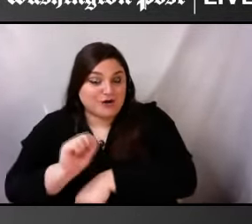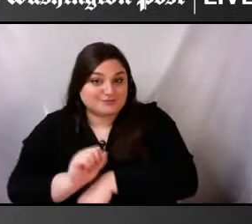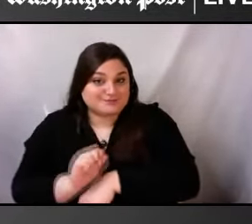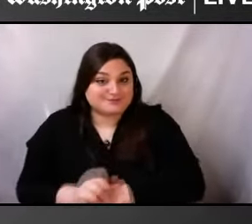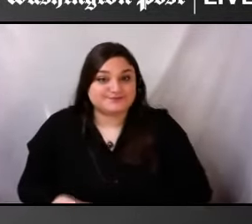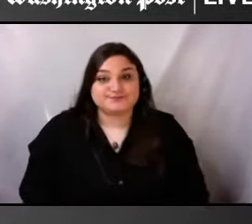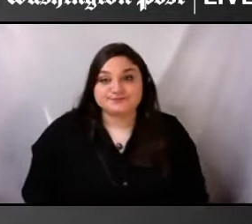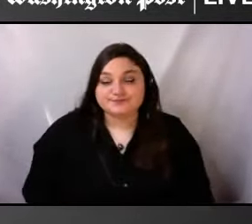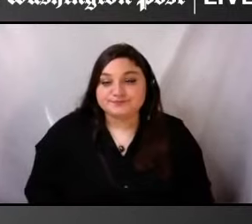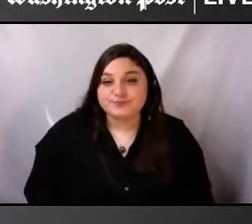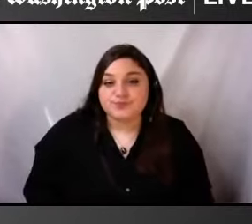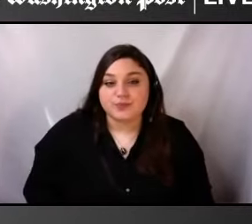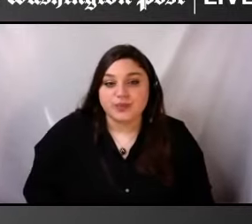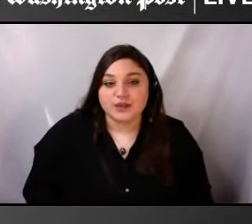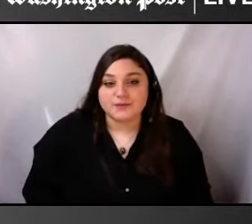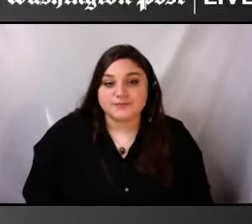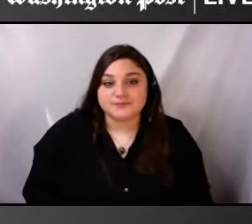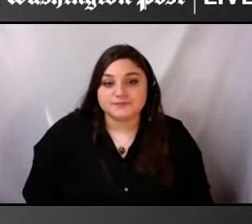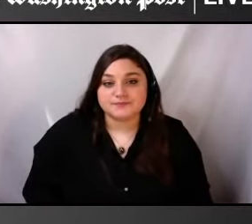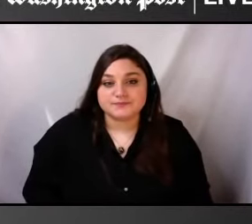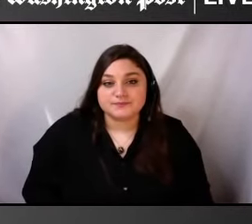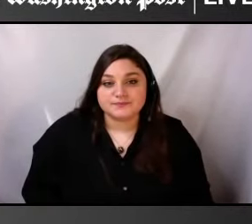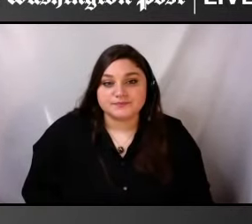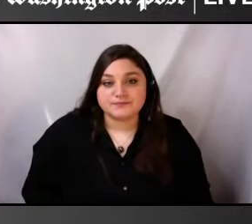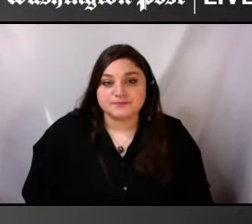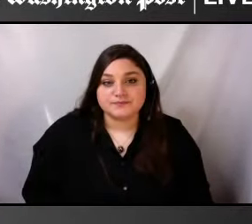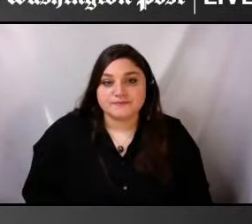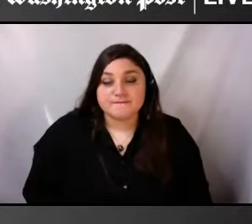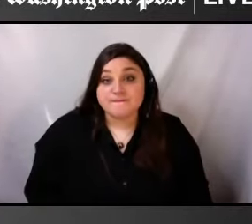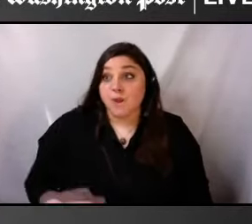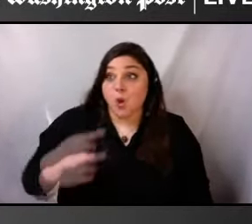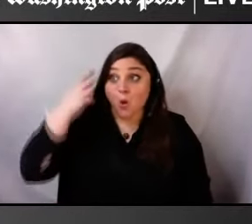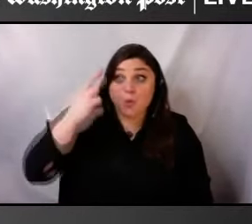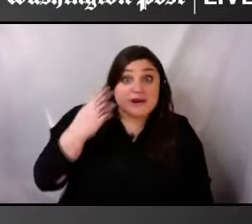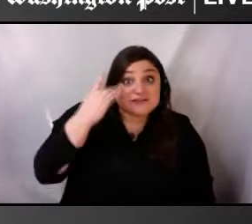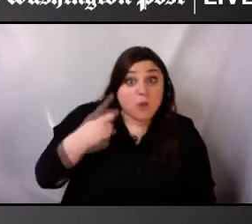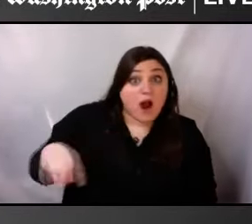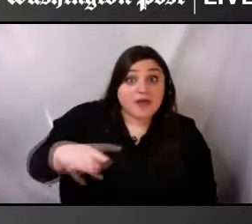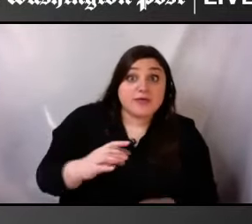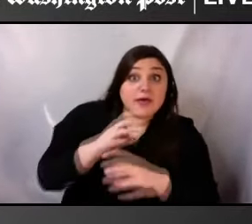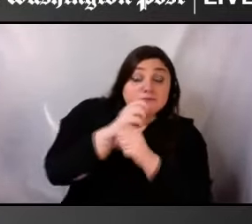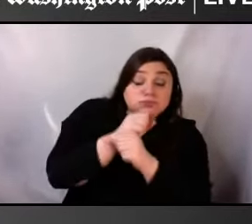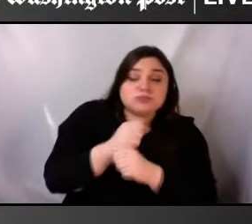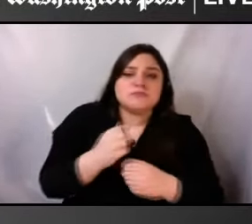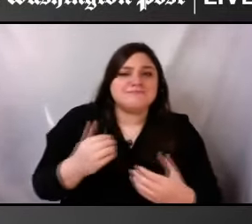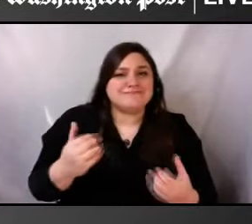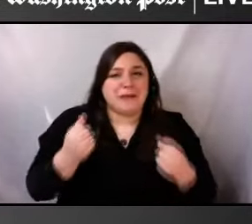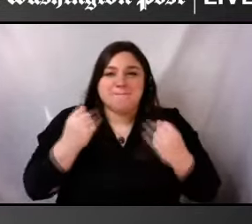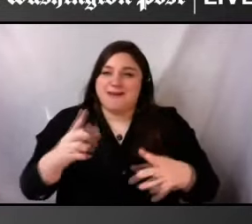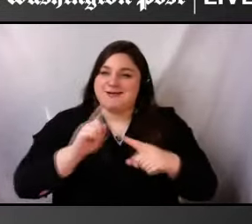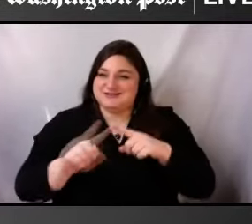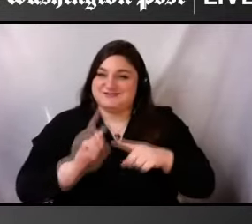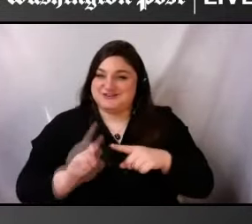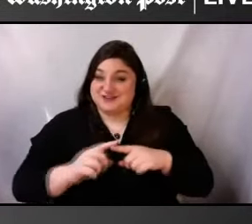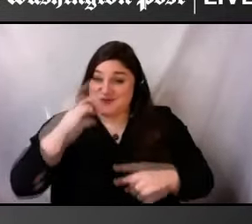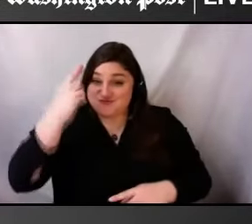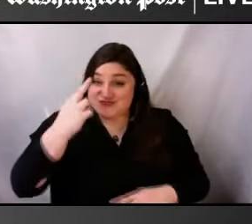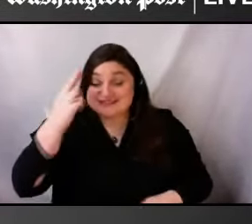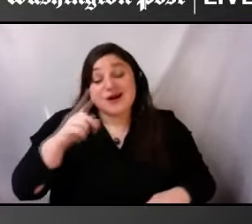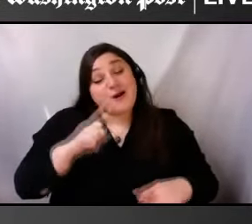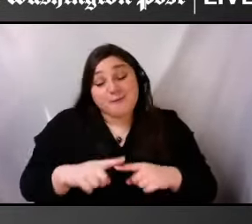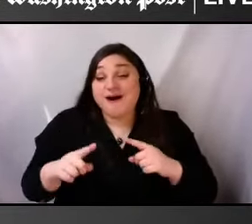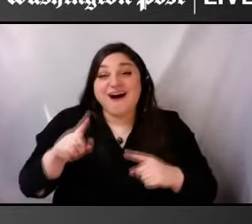certainly merits a lot of unpacking, but stigma is definitely at the core of that. And so,